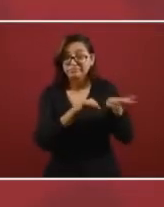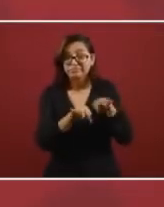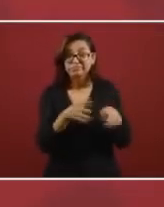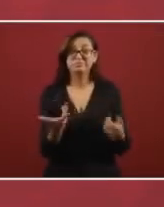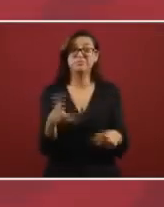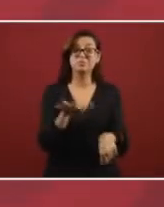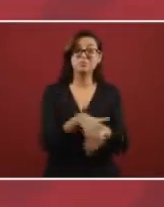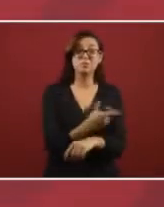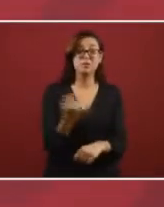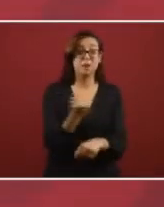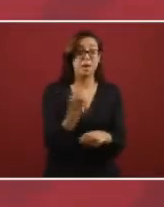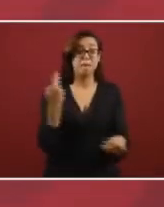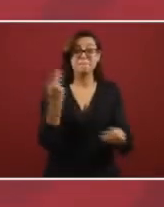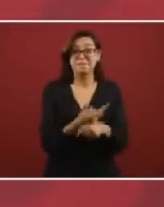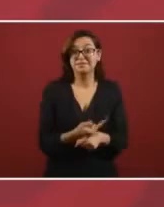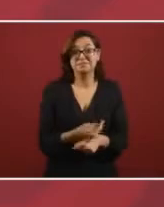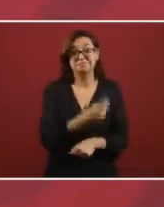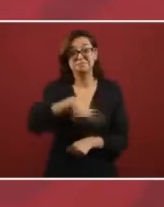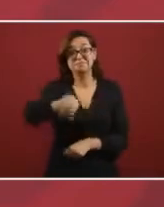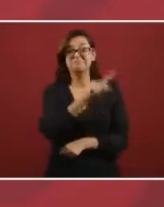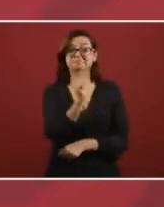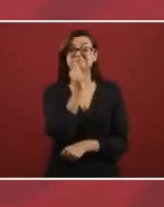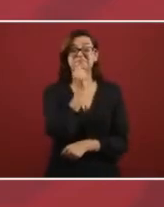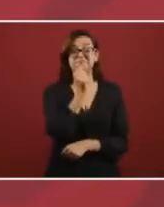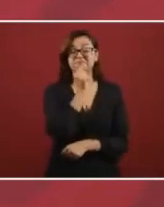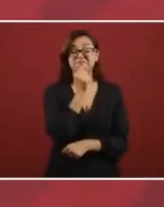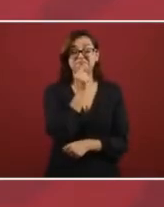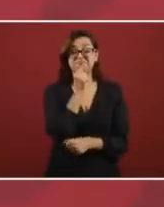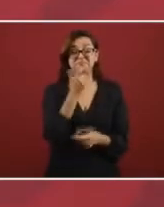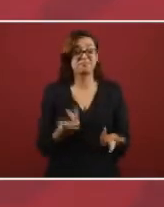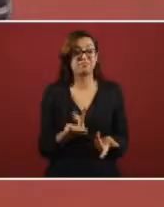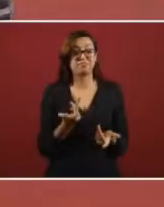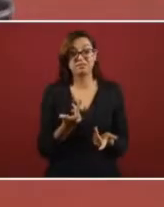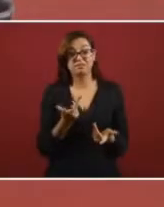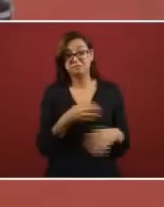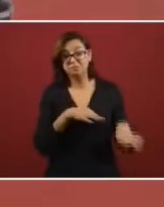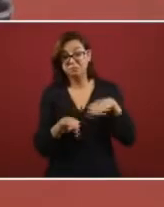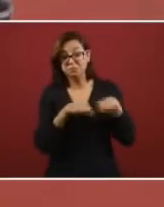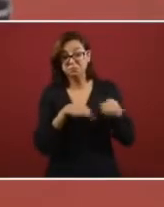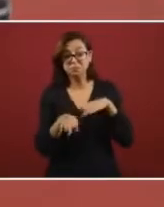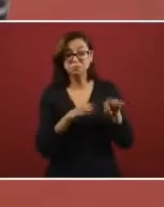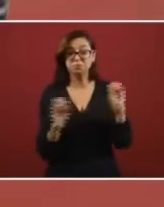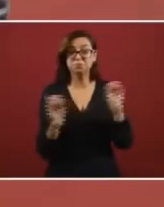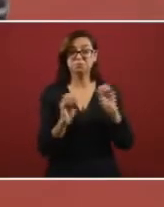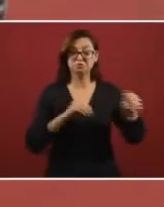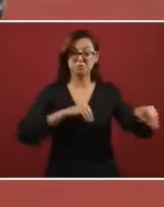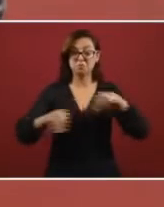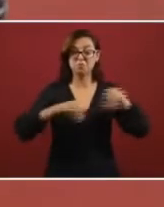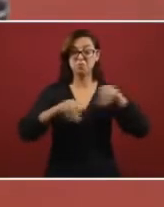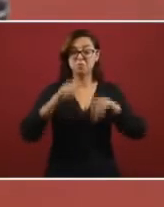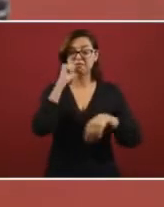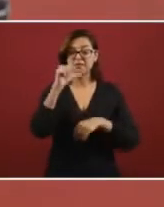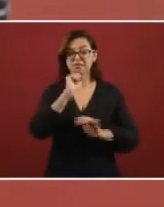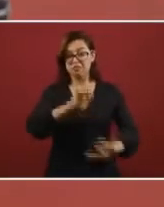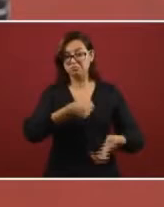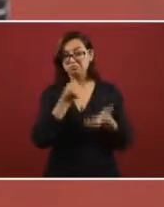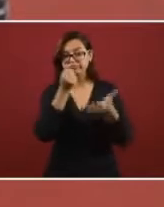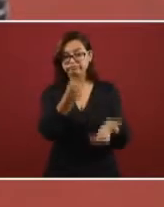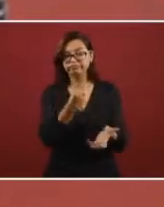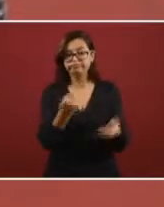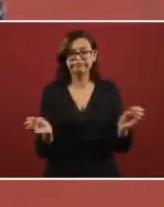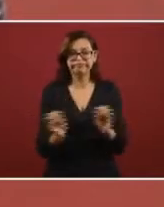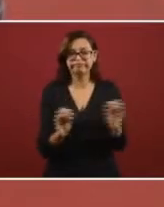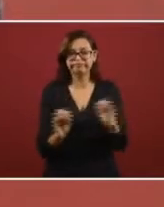comply with the investment that they are to